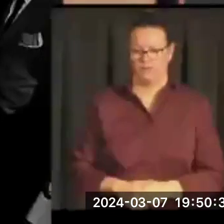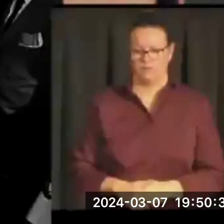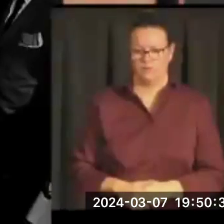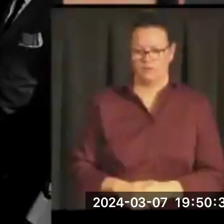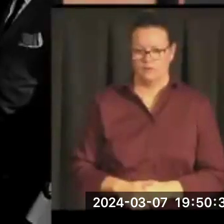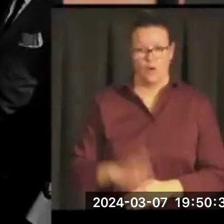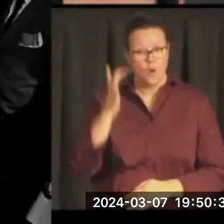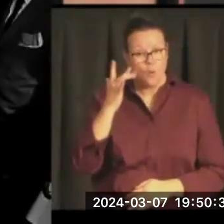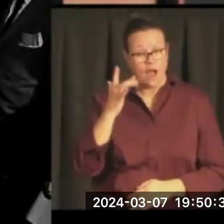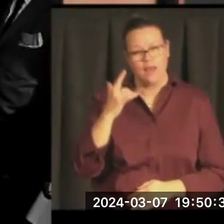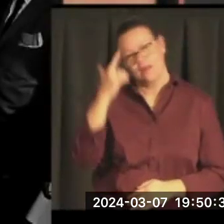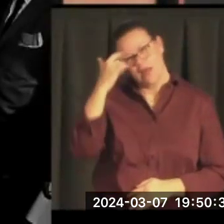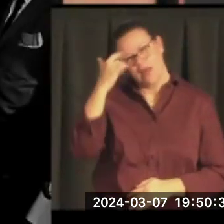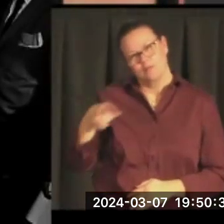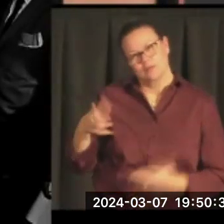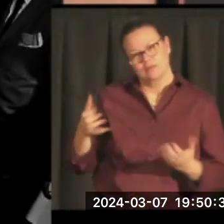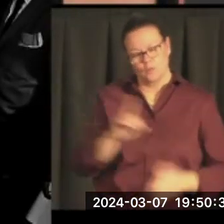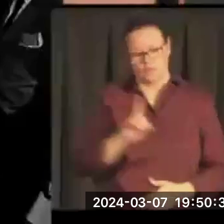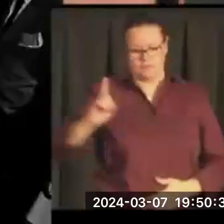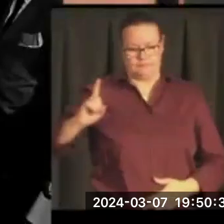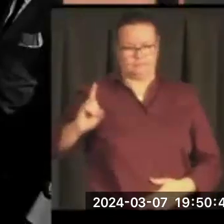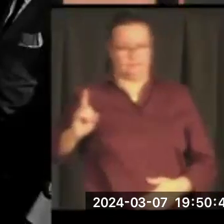Because he wants to let others take the credit.